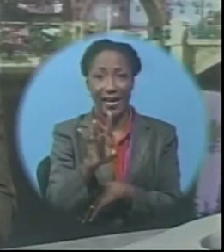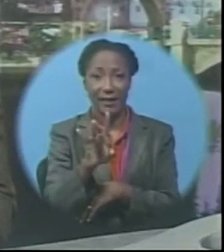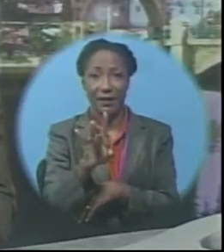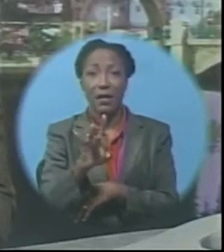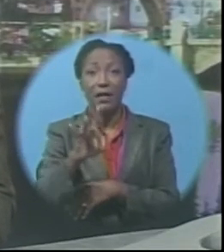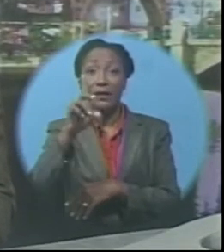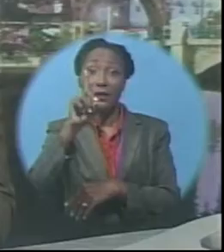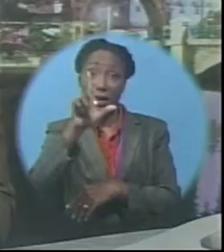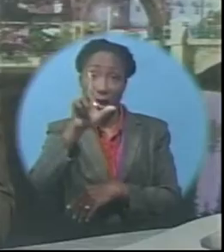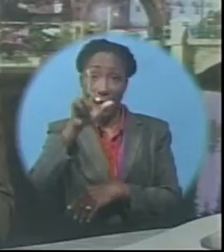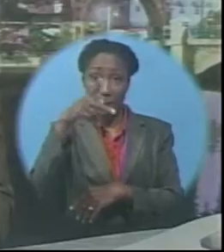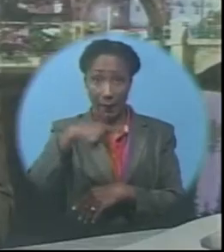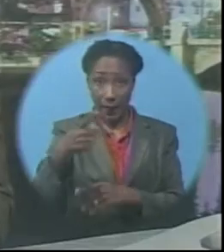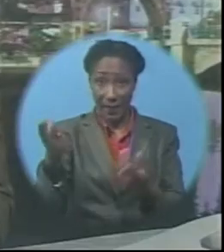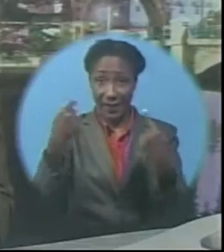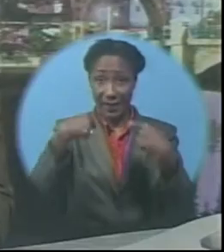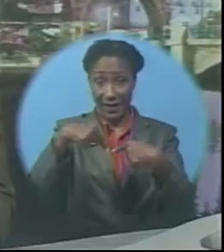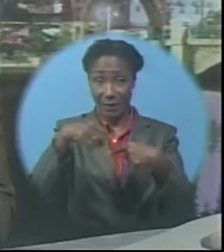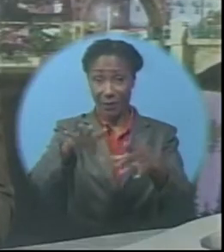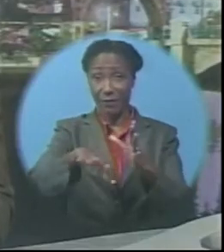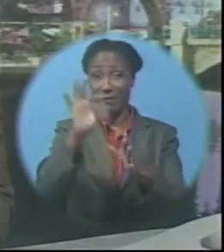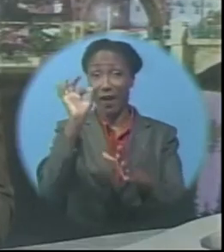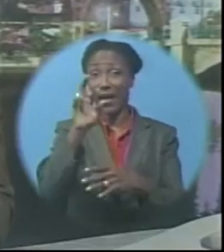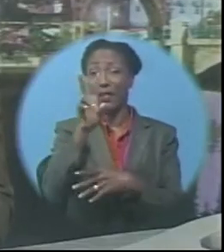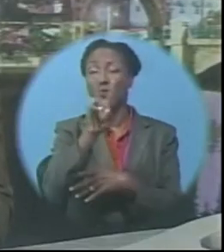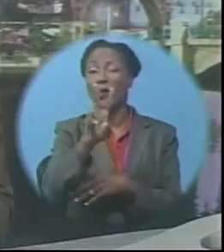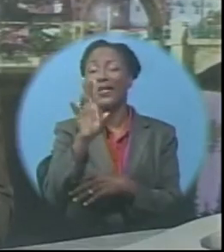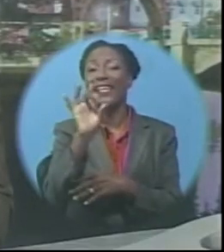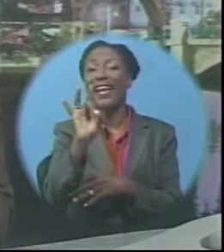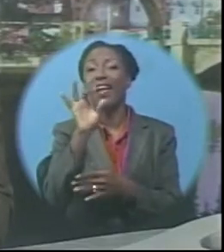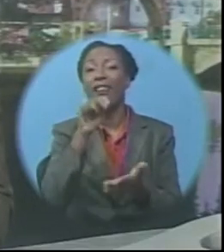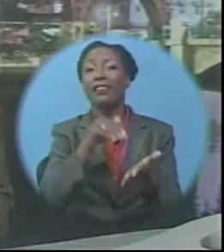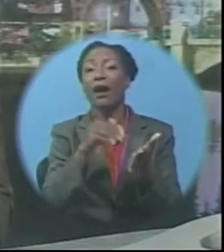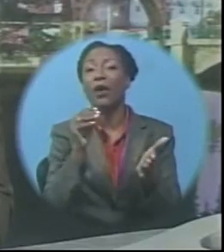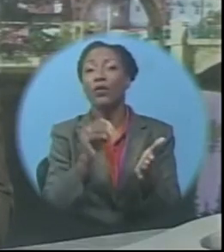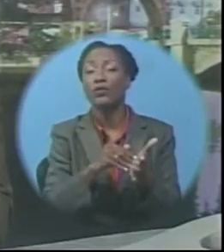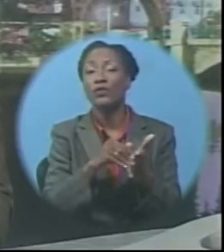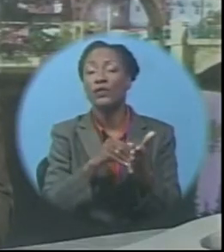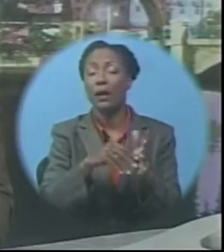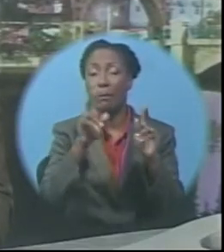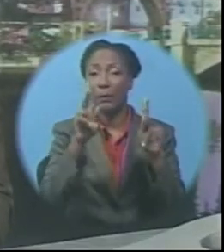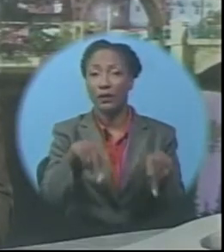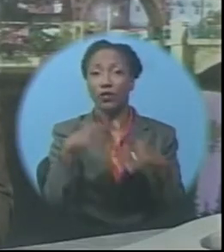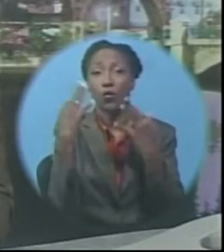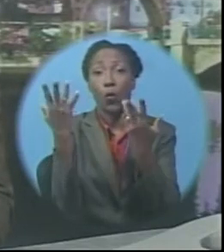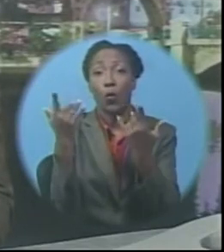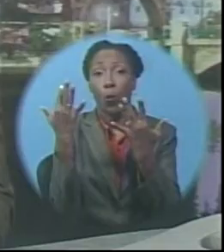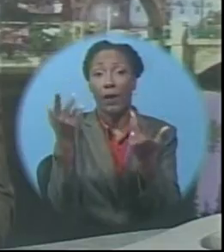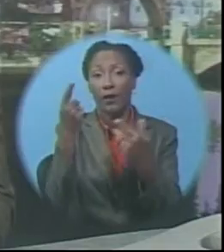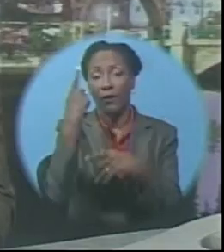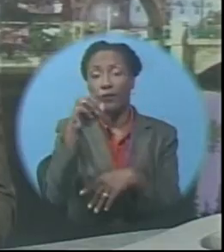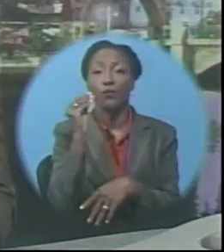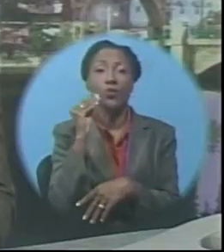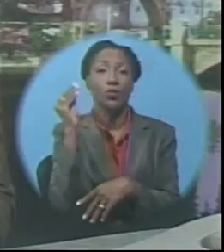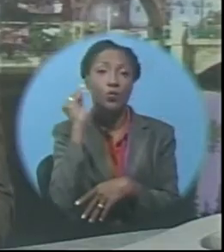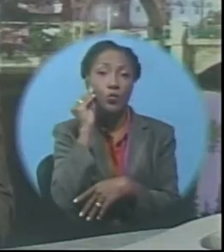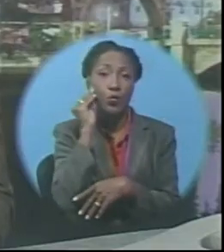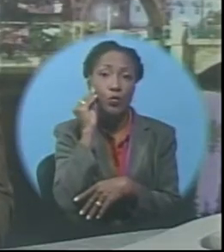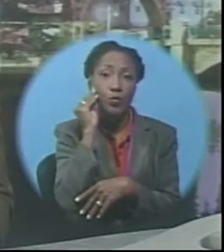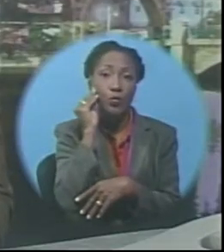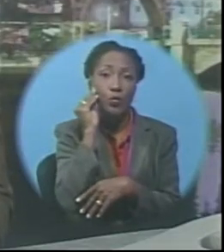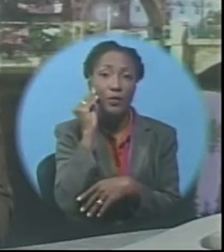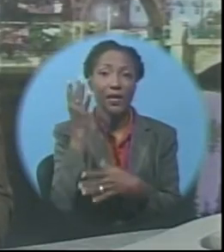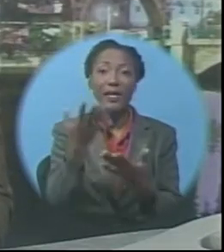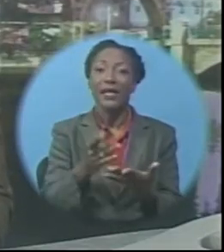Democratic Labour Party came to office to find 28,000 outstanding applications at the NHC. He says